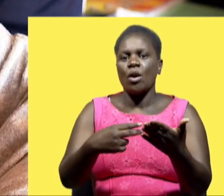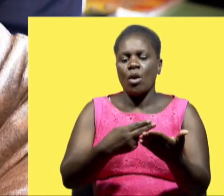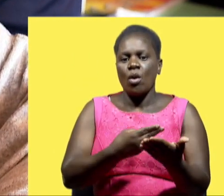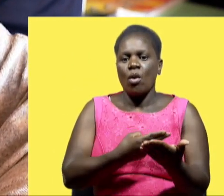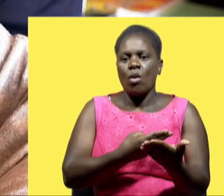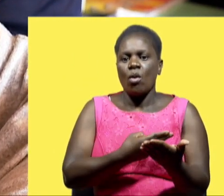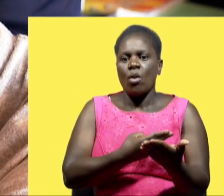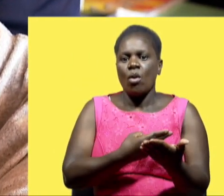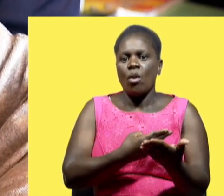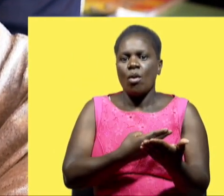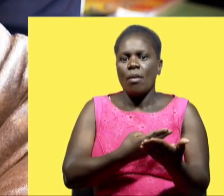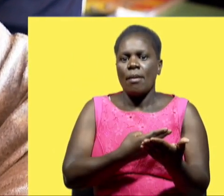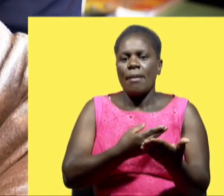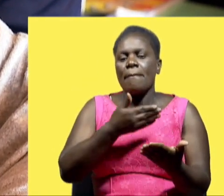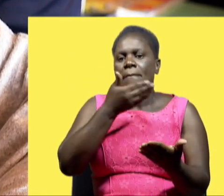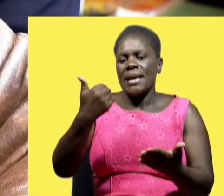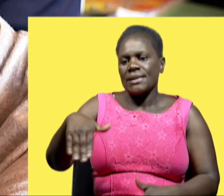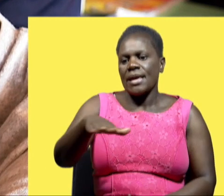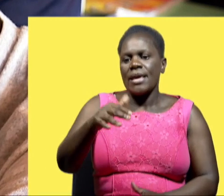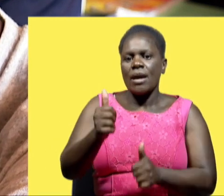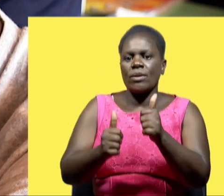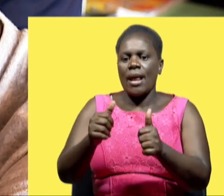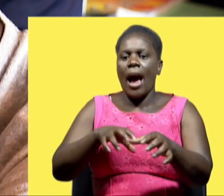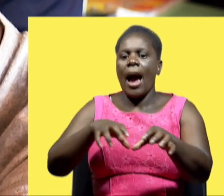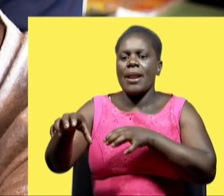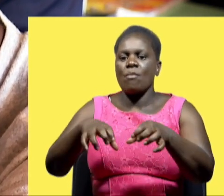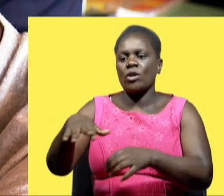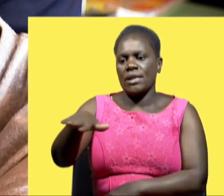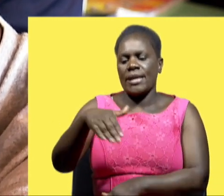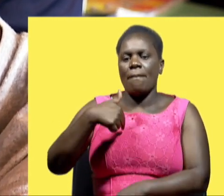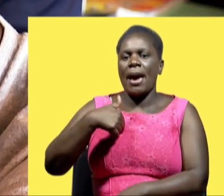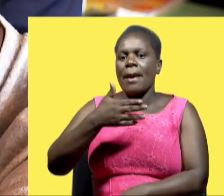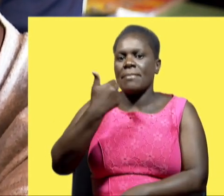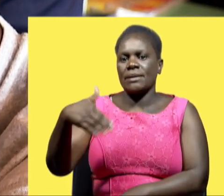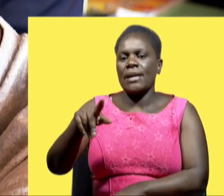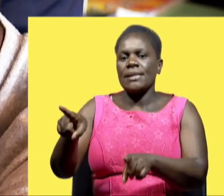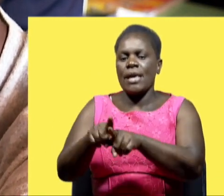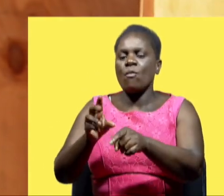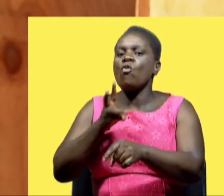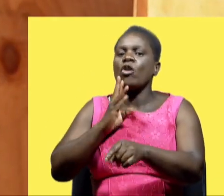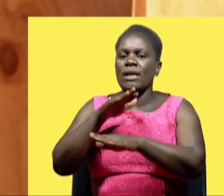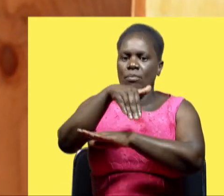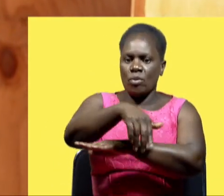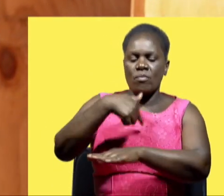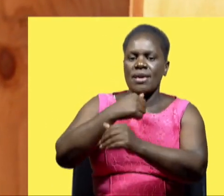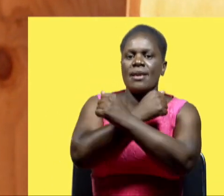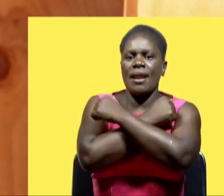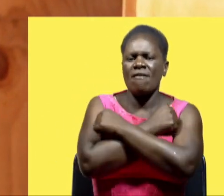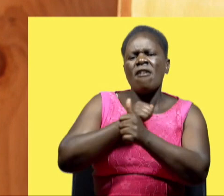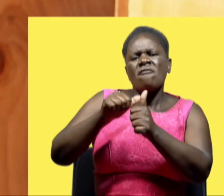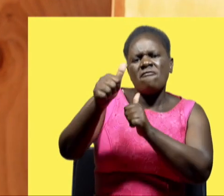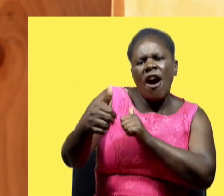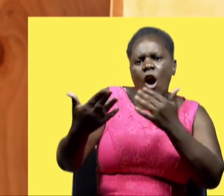what's what's your favorite right site animals and the waterfalls were they far